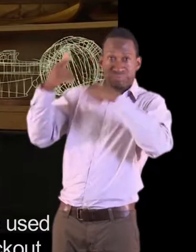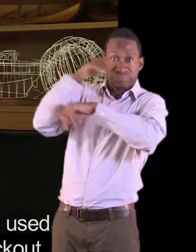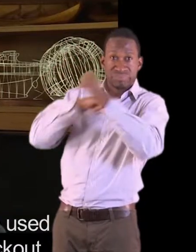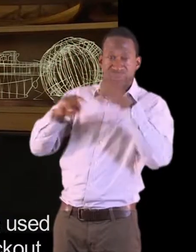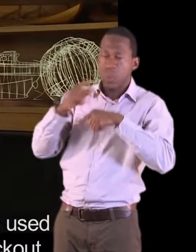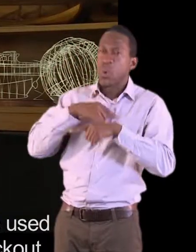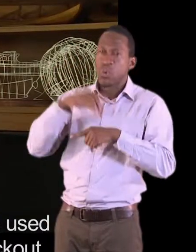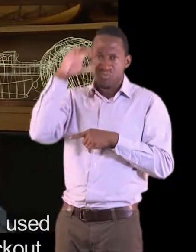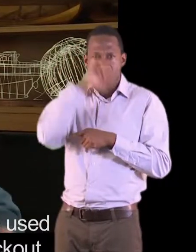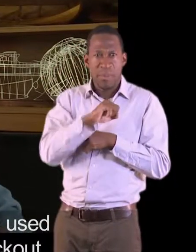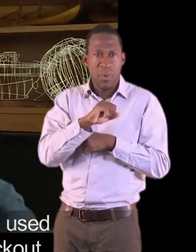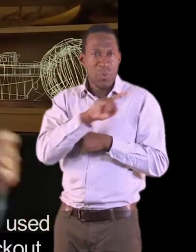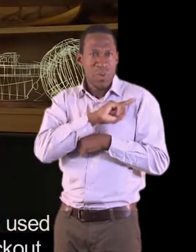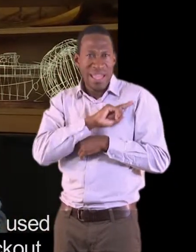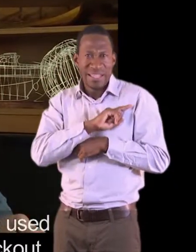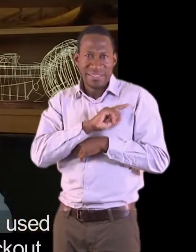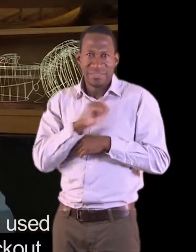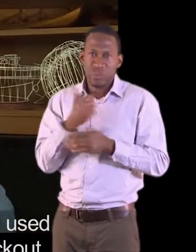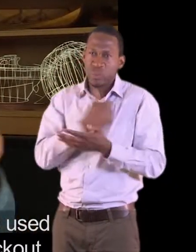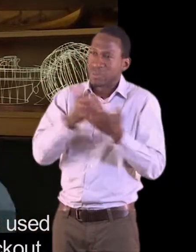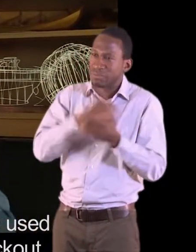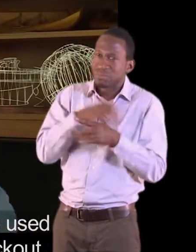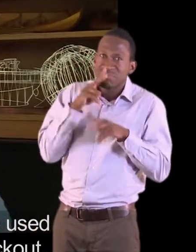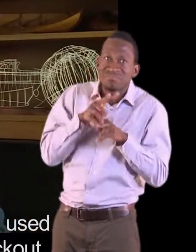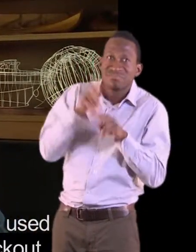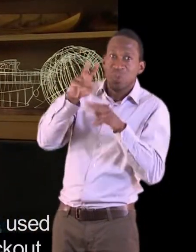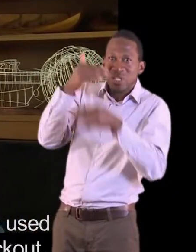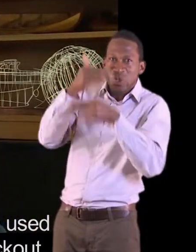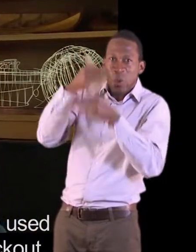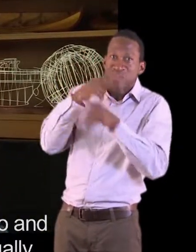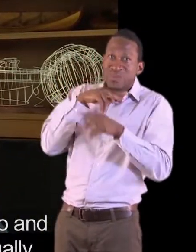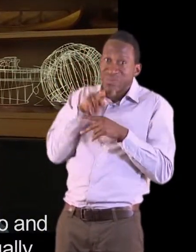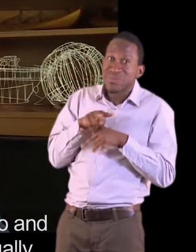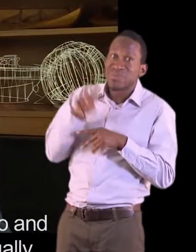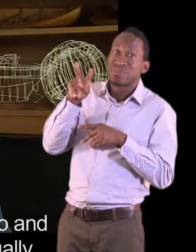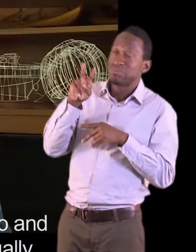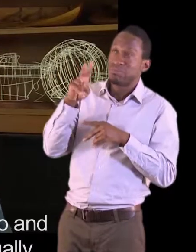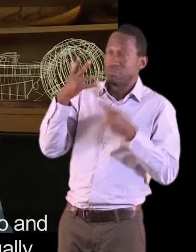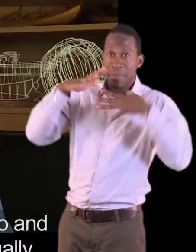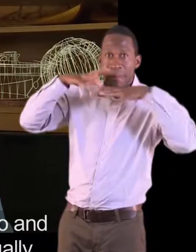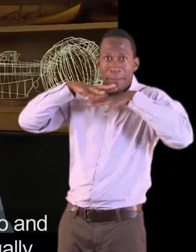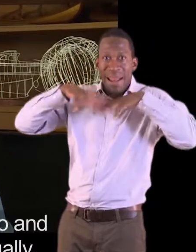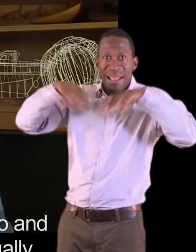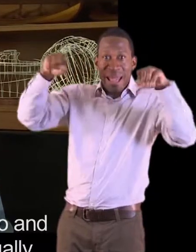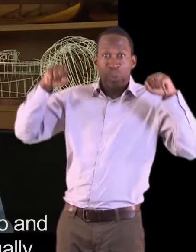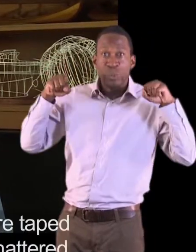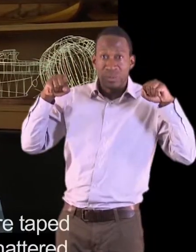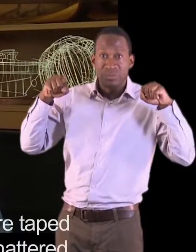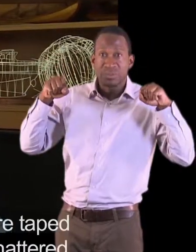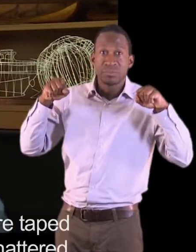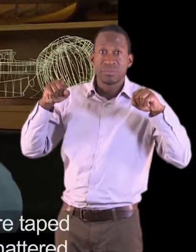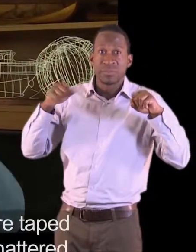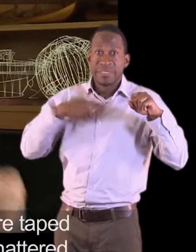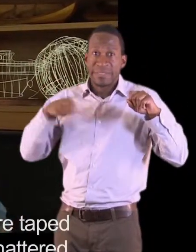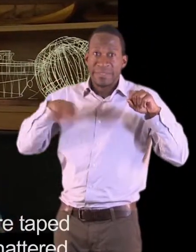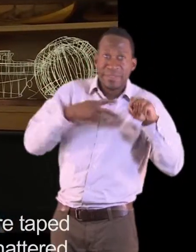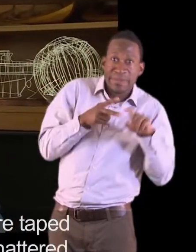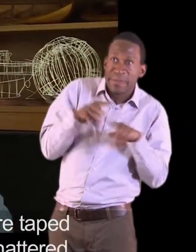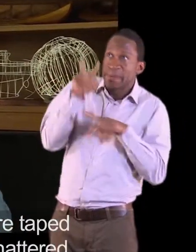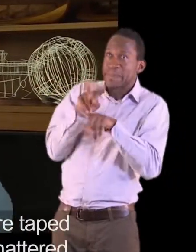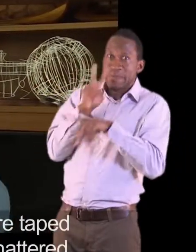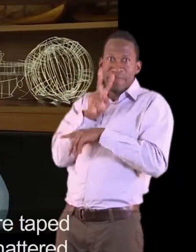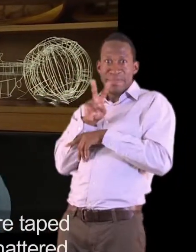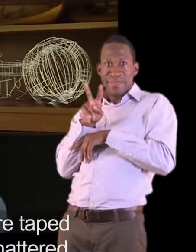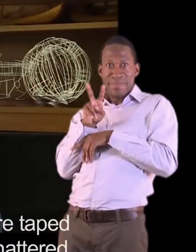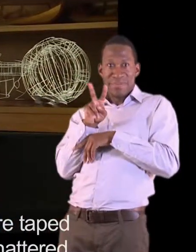We had blackout. We used to get up behind the blackout. We weren't supposed to. Bloody dangerous actually, although the windows were taped